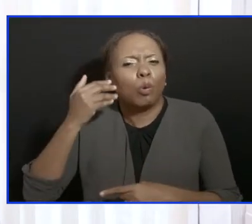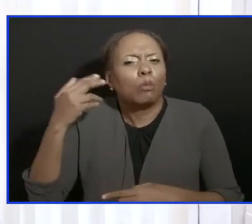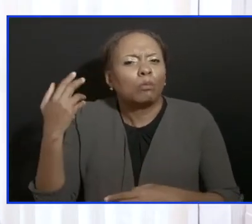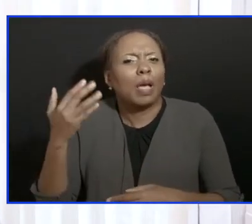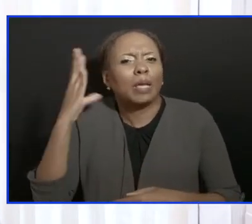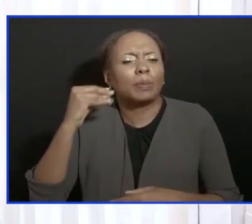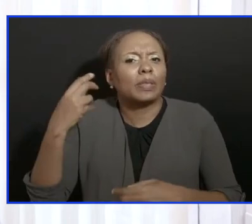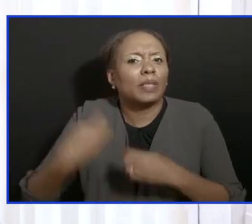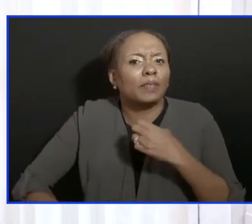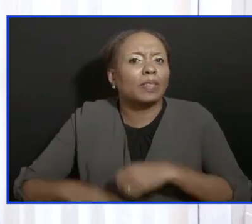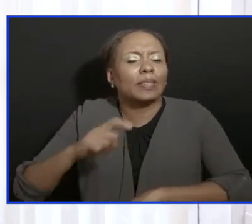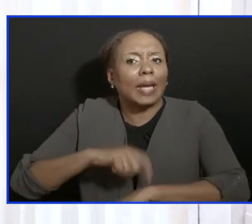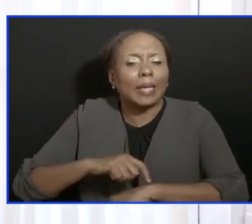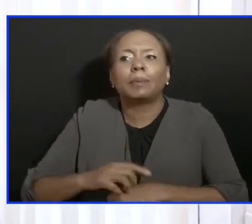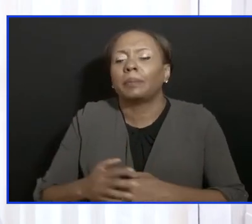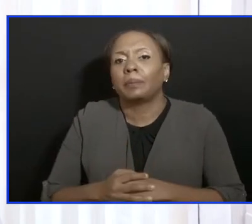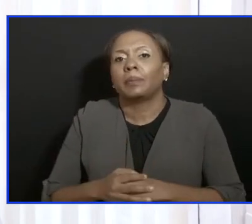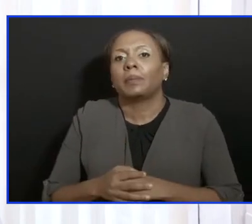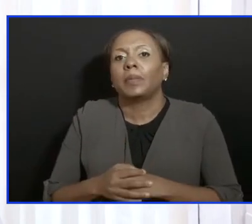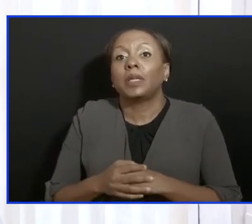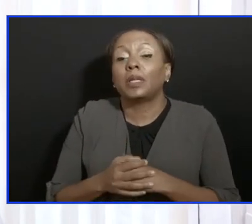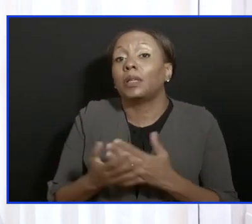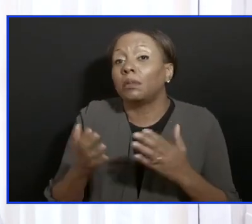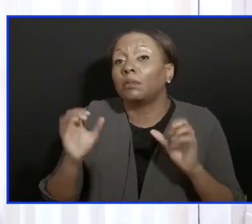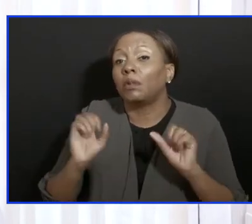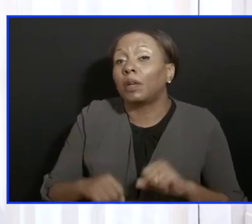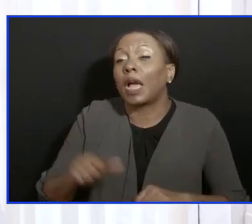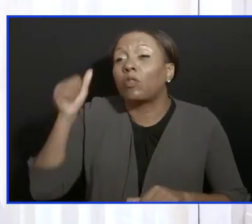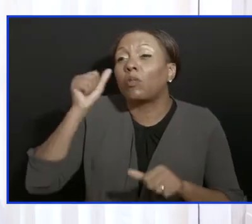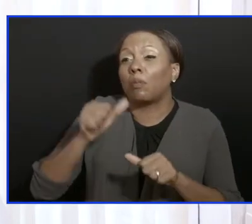this. I think we are prepared to take some questions.